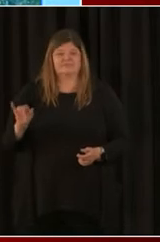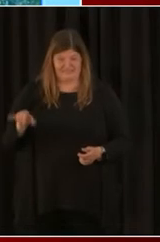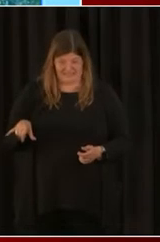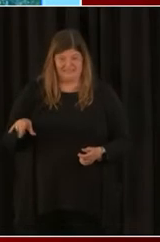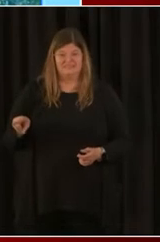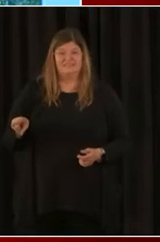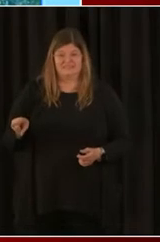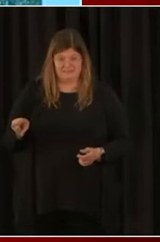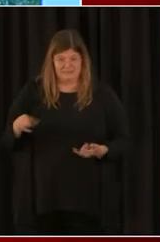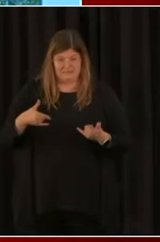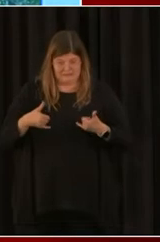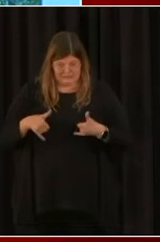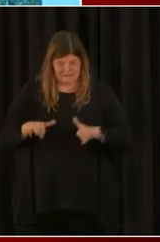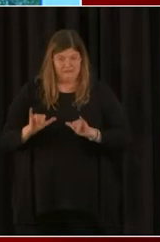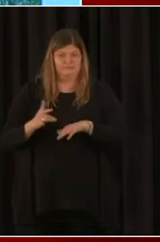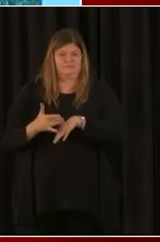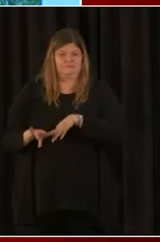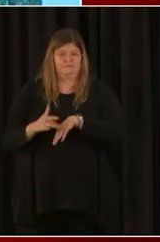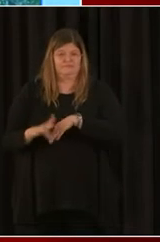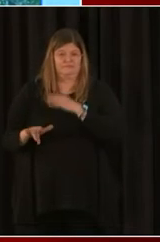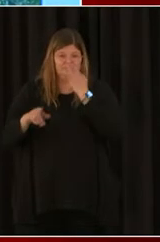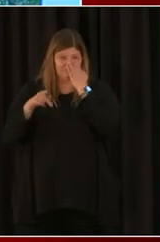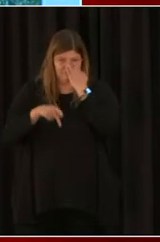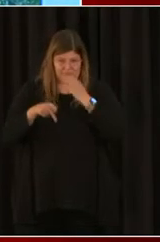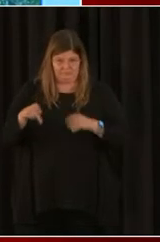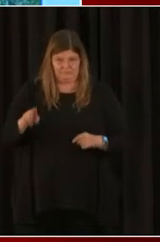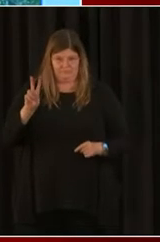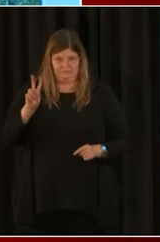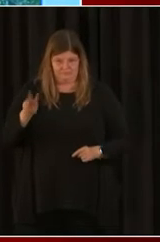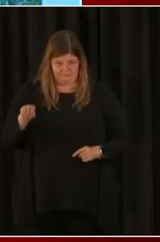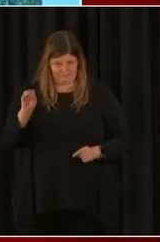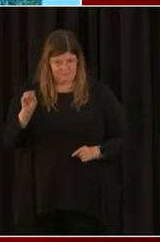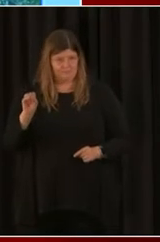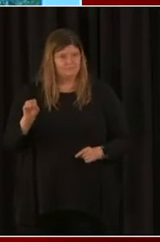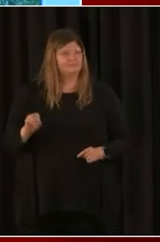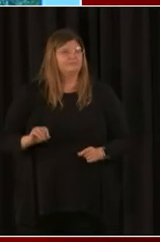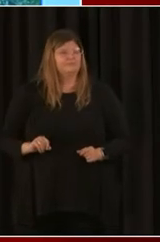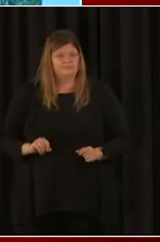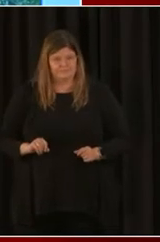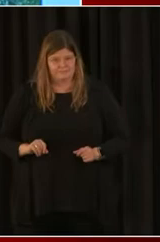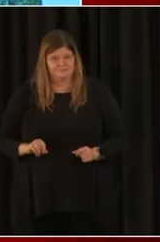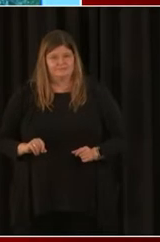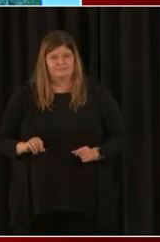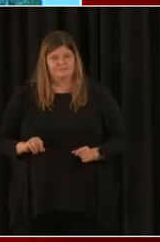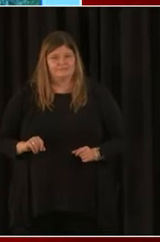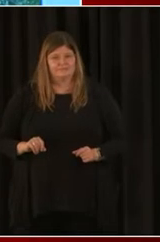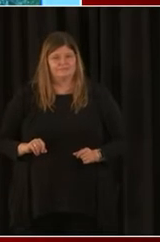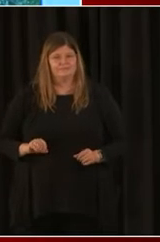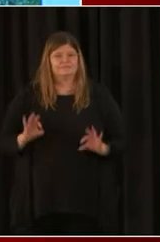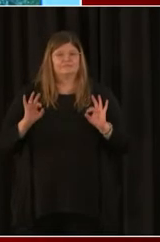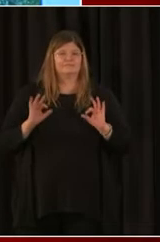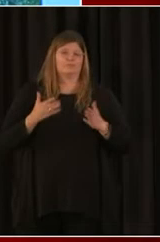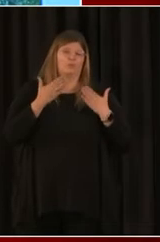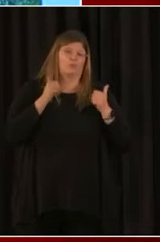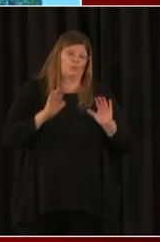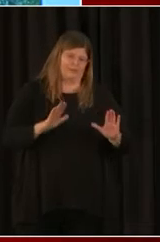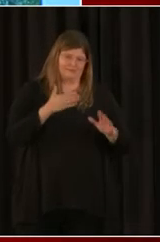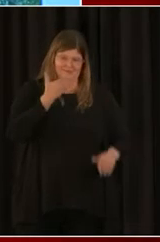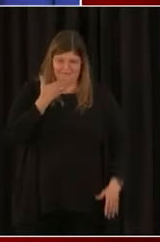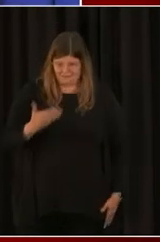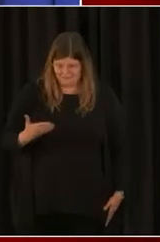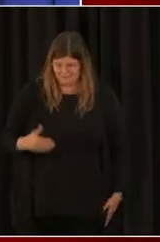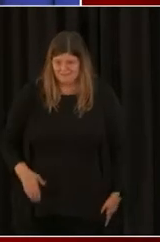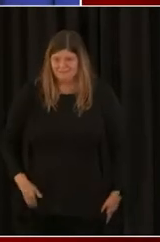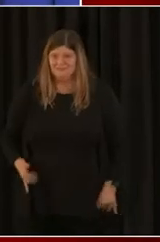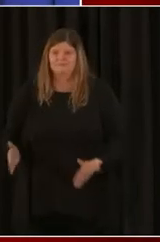still available under PPP 2.0. Great. Well, thank you for calling in. And the next question came